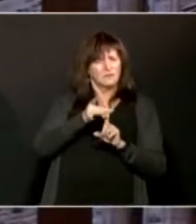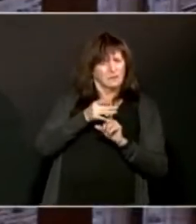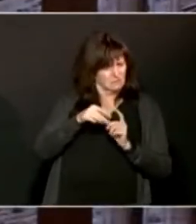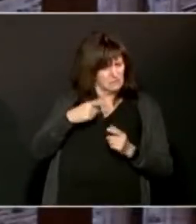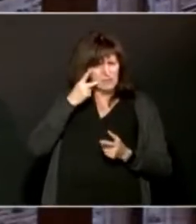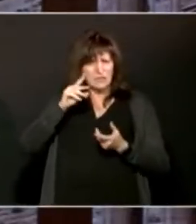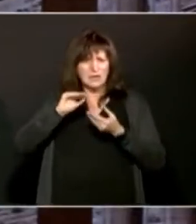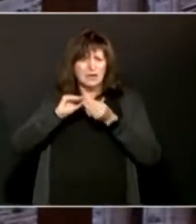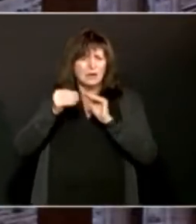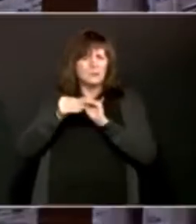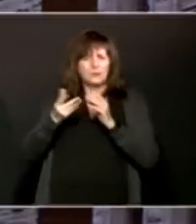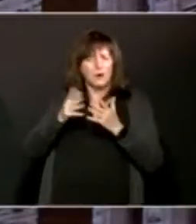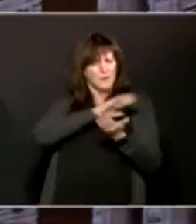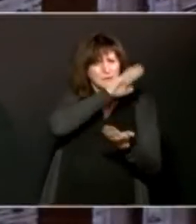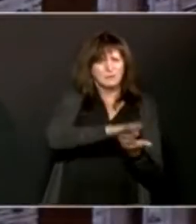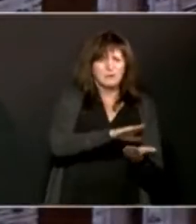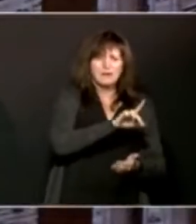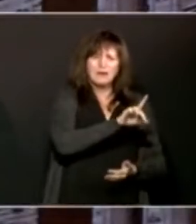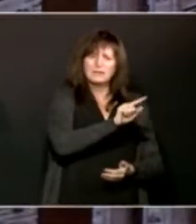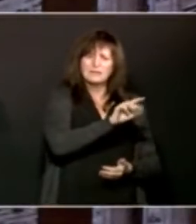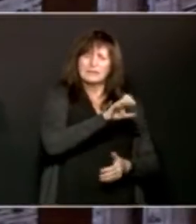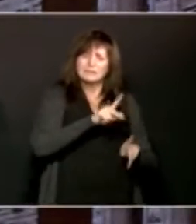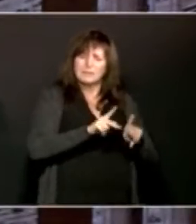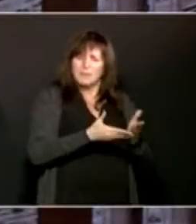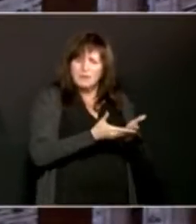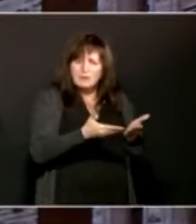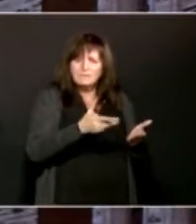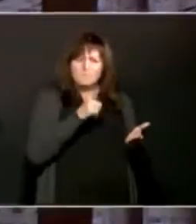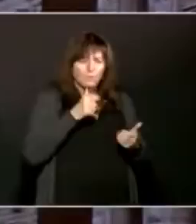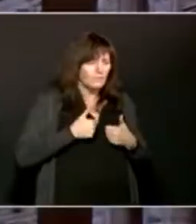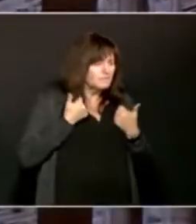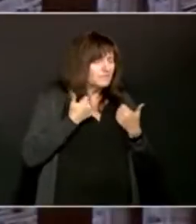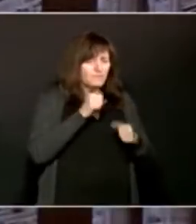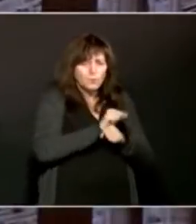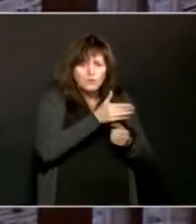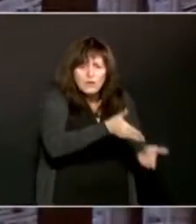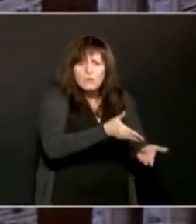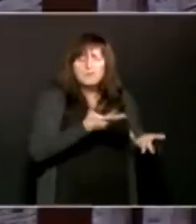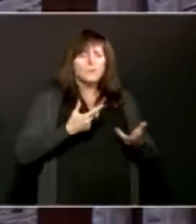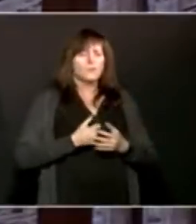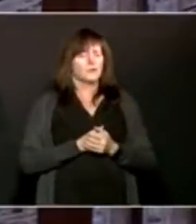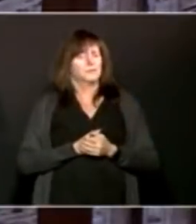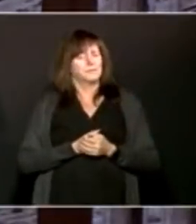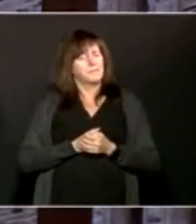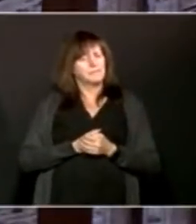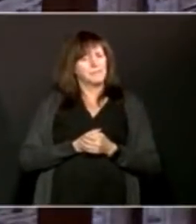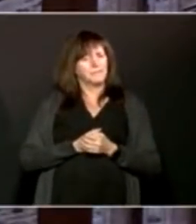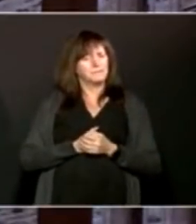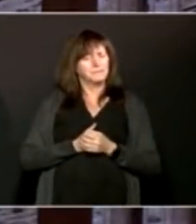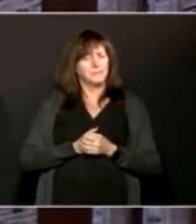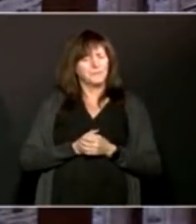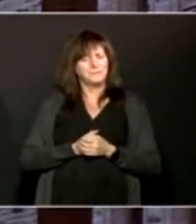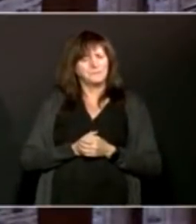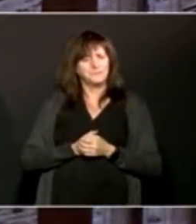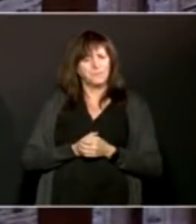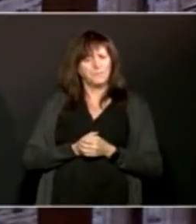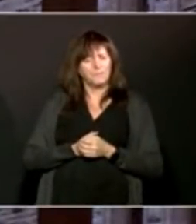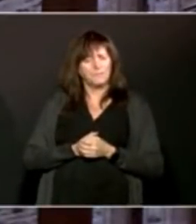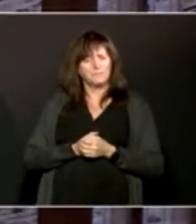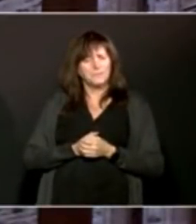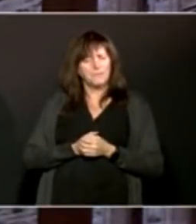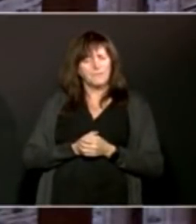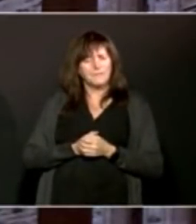and in retirement homes as we complete all those with their second dose because of their more elevated level of